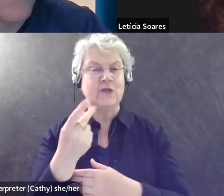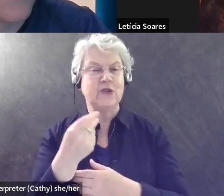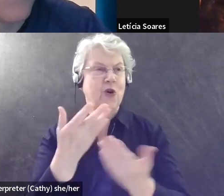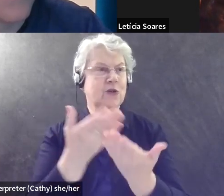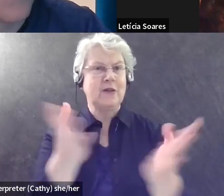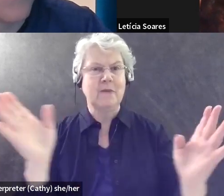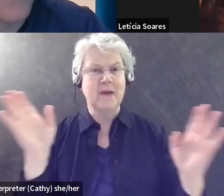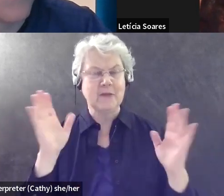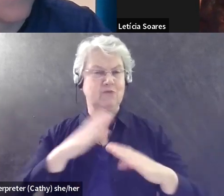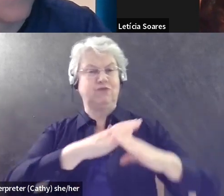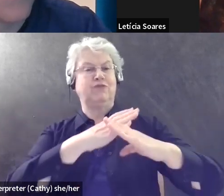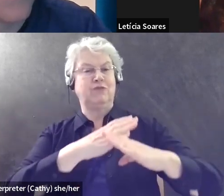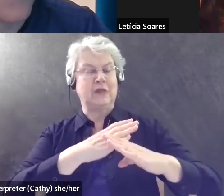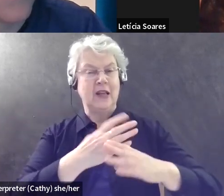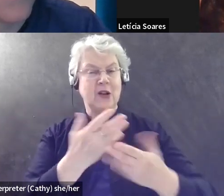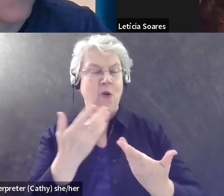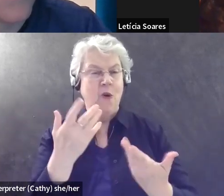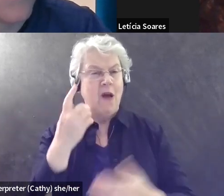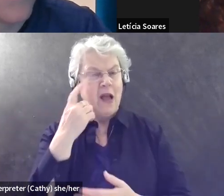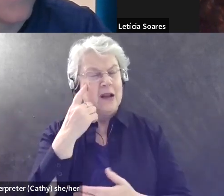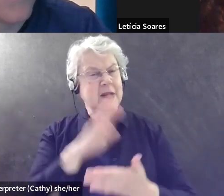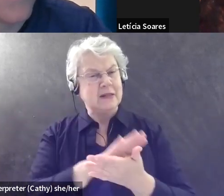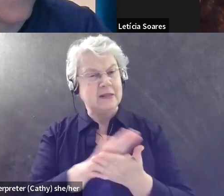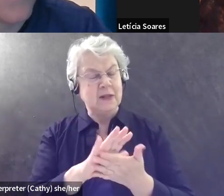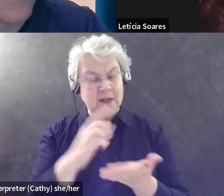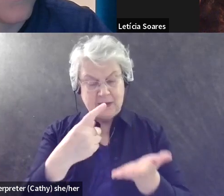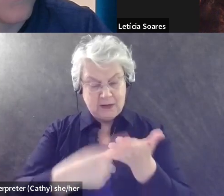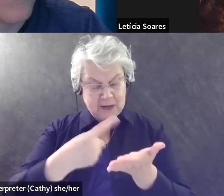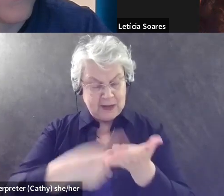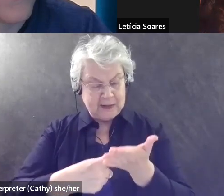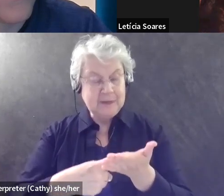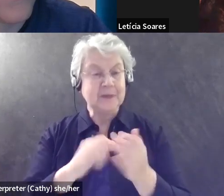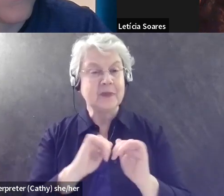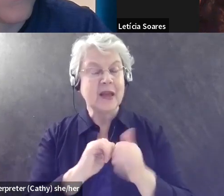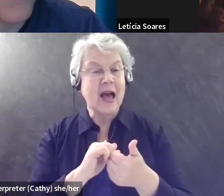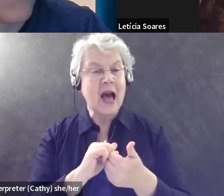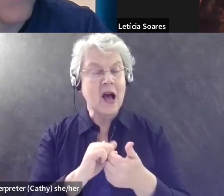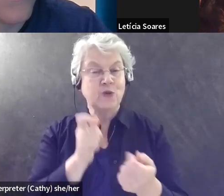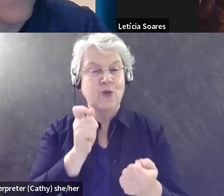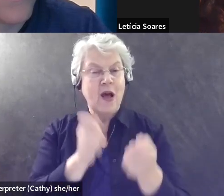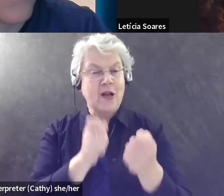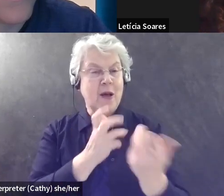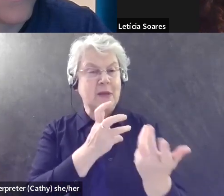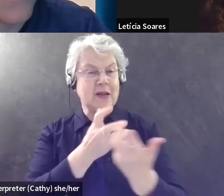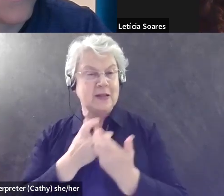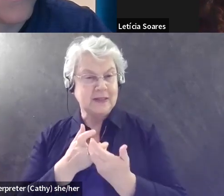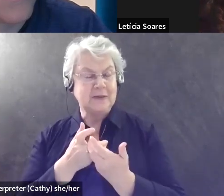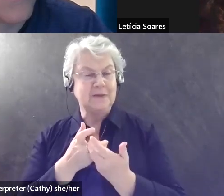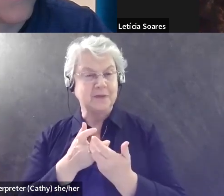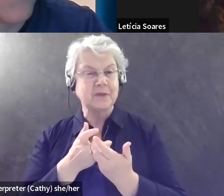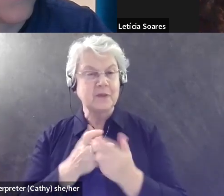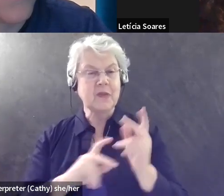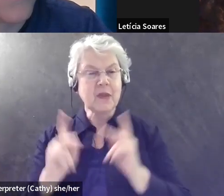I think it would be very nice to have a discussion on how to accommodate as a community, uh,